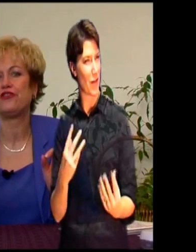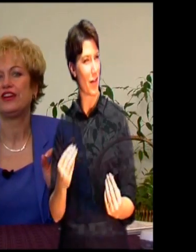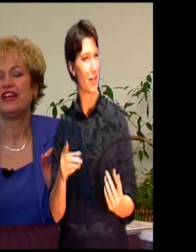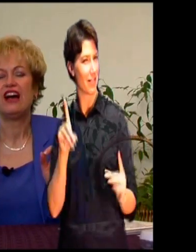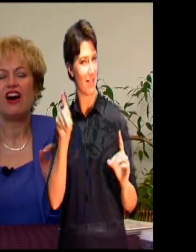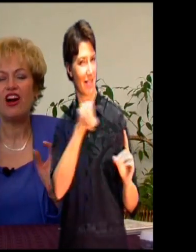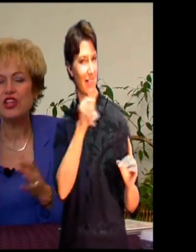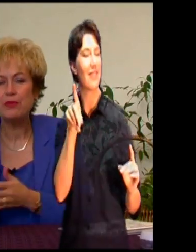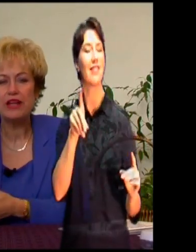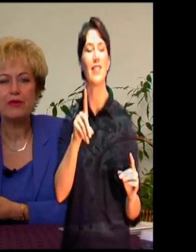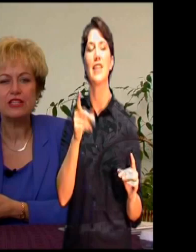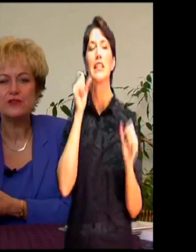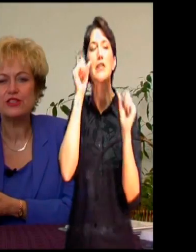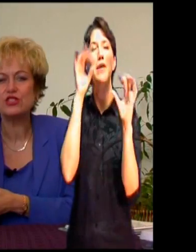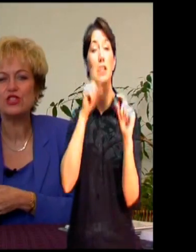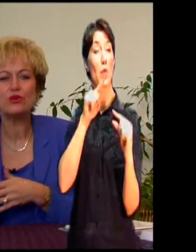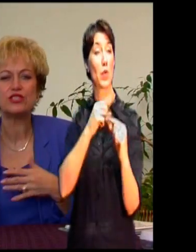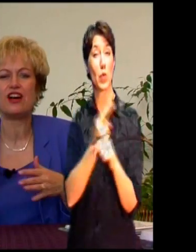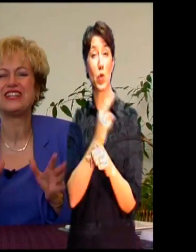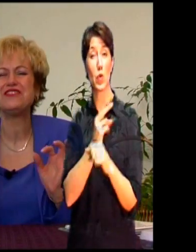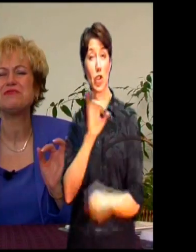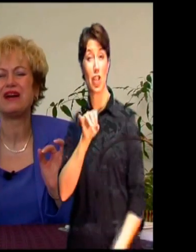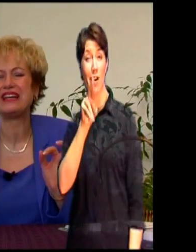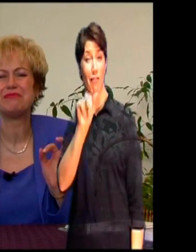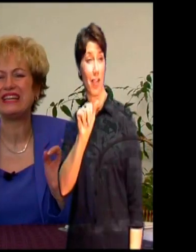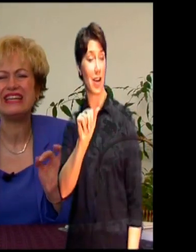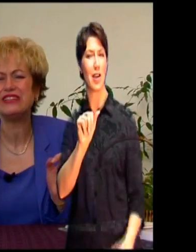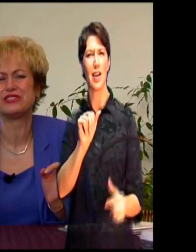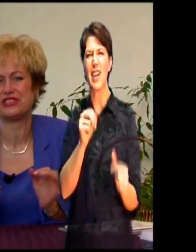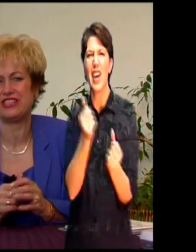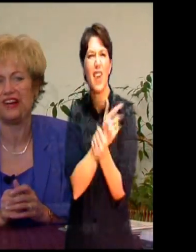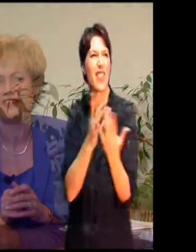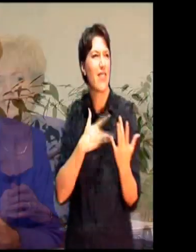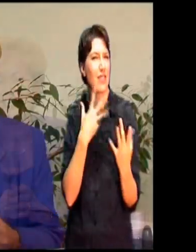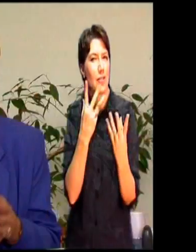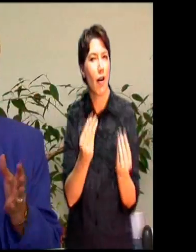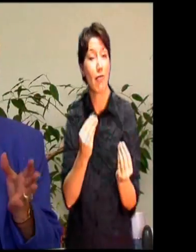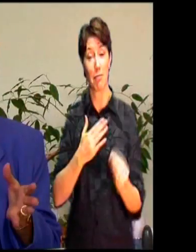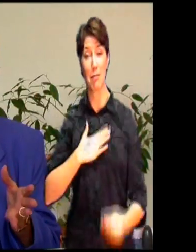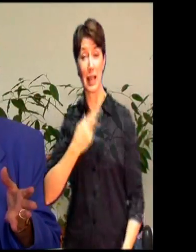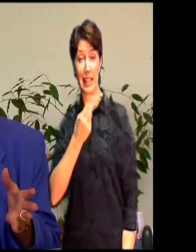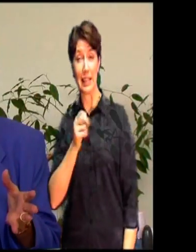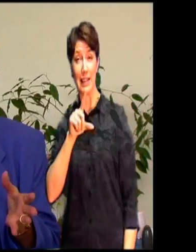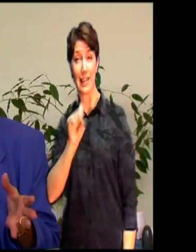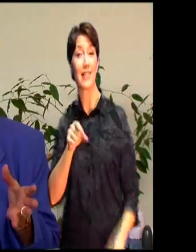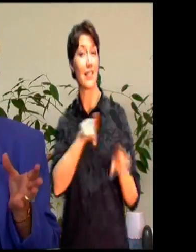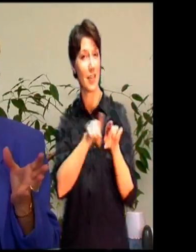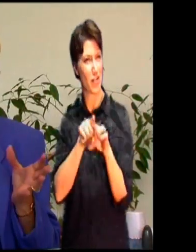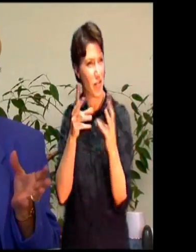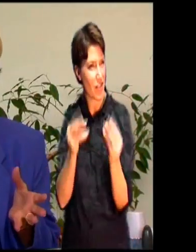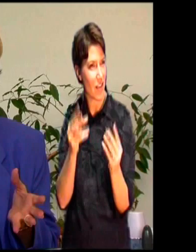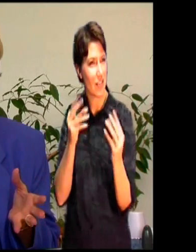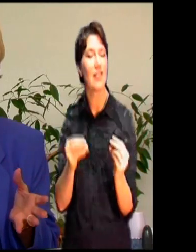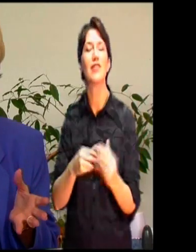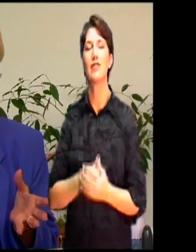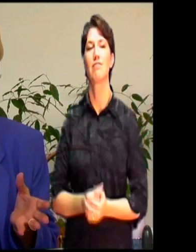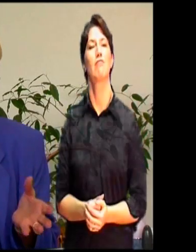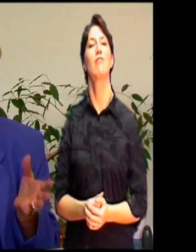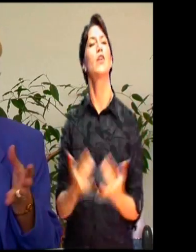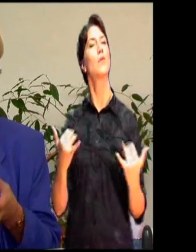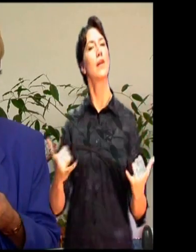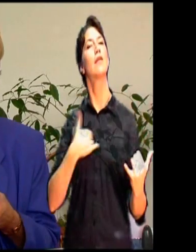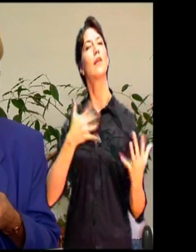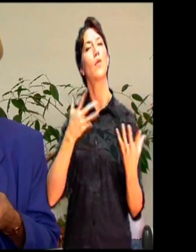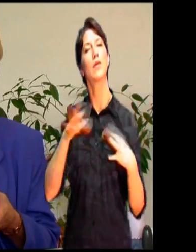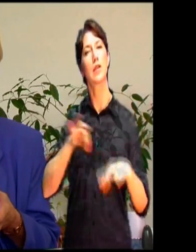myself, all of your body parts feel so soft. Even my heels are soft. I'm going to take just a couple of minutes and show you what I use in the evening